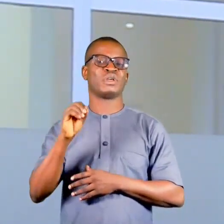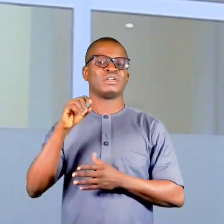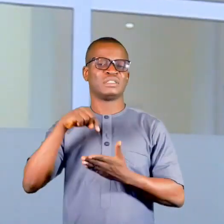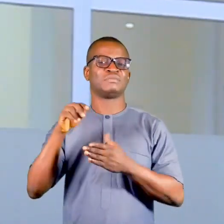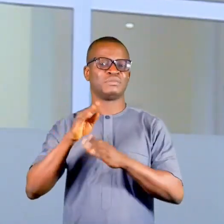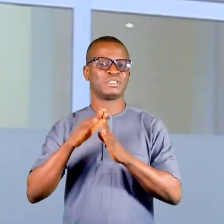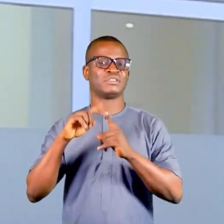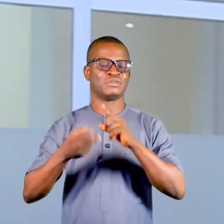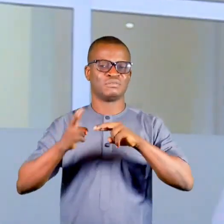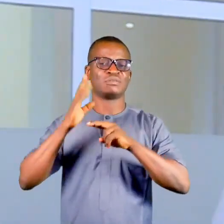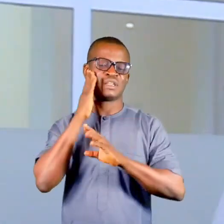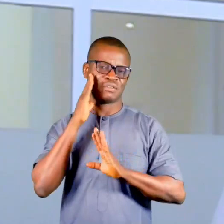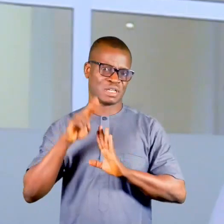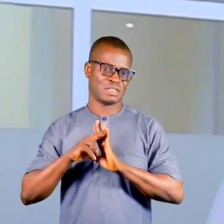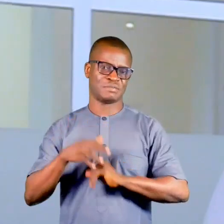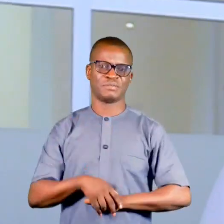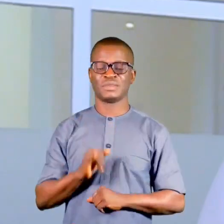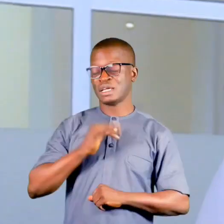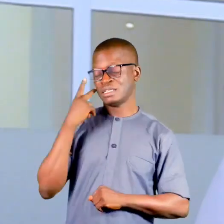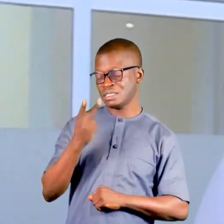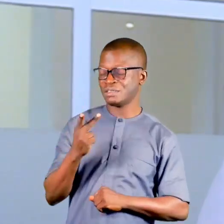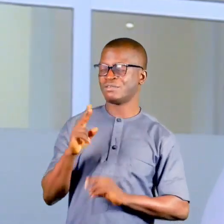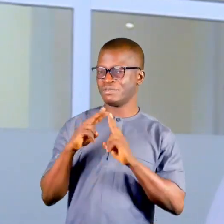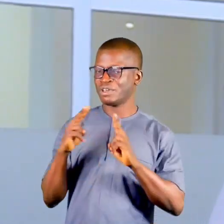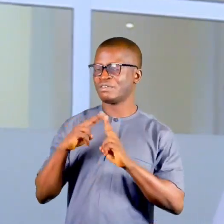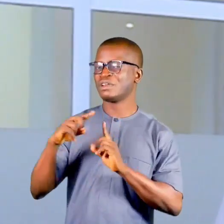enhance awareness. It's been a very positive